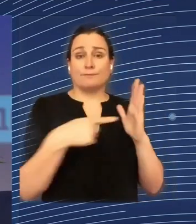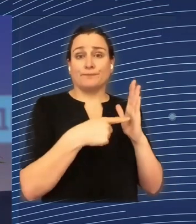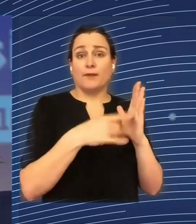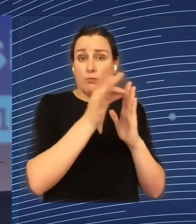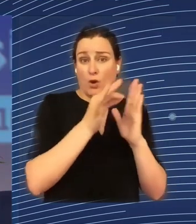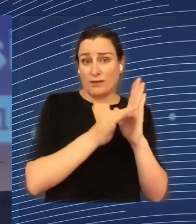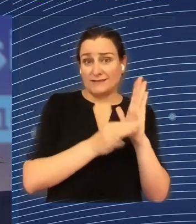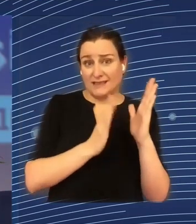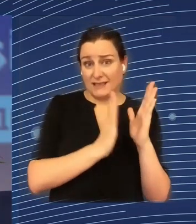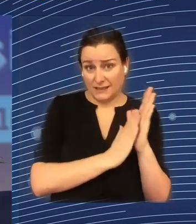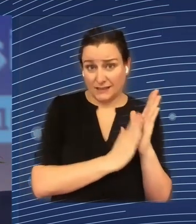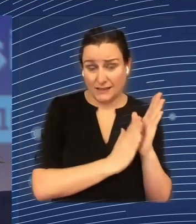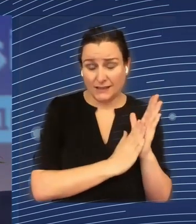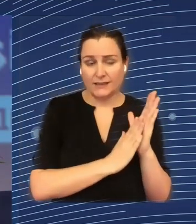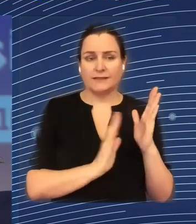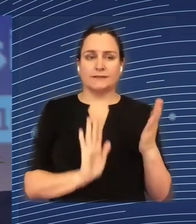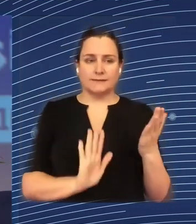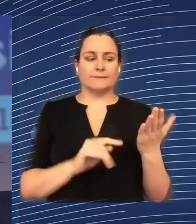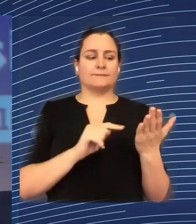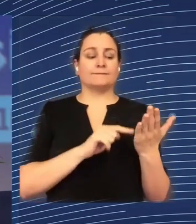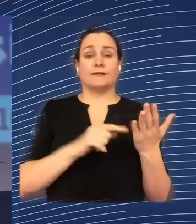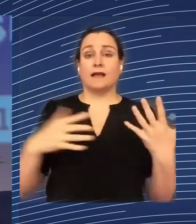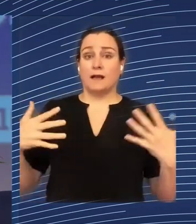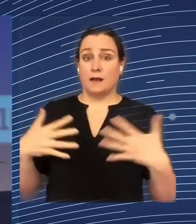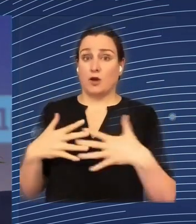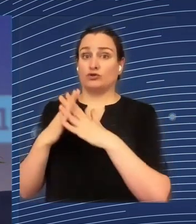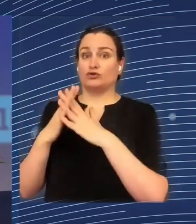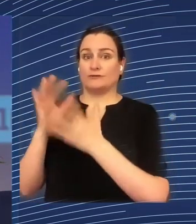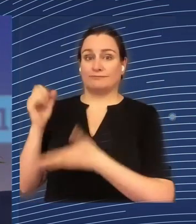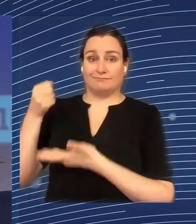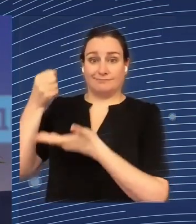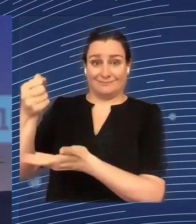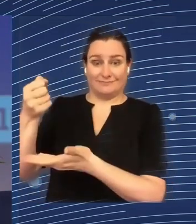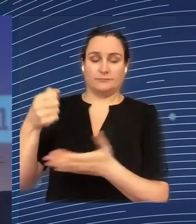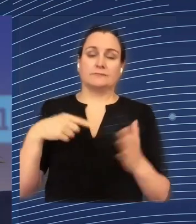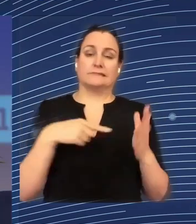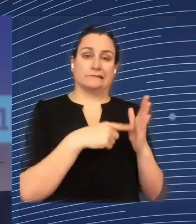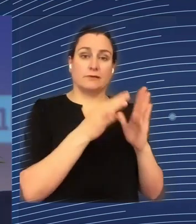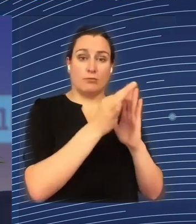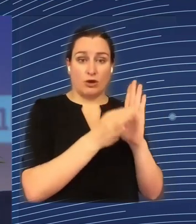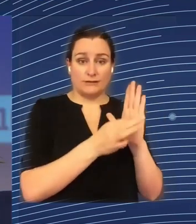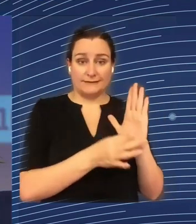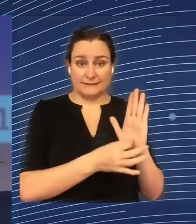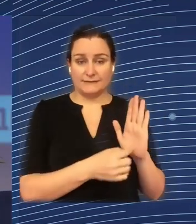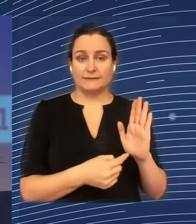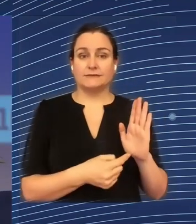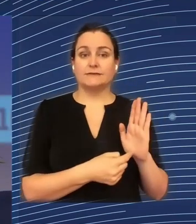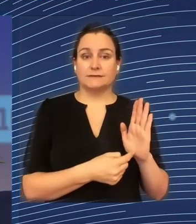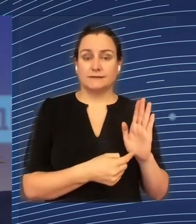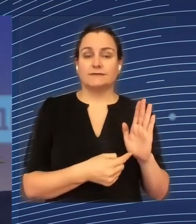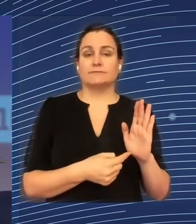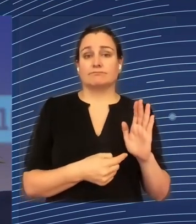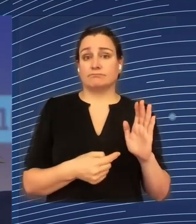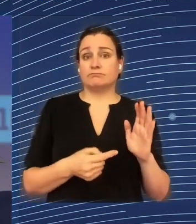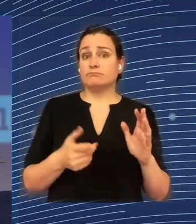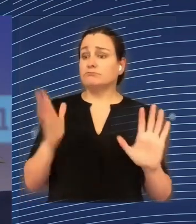doubt that the cohesion policy is great by all means. It made a lot of impact. And